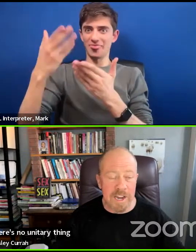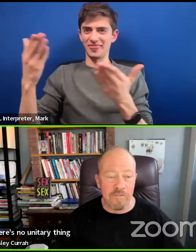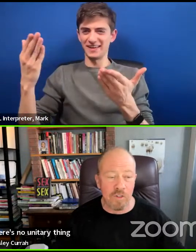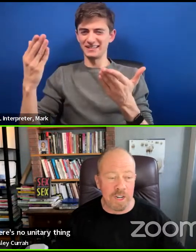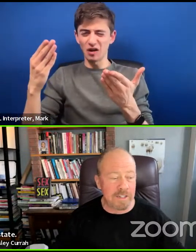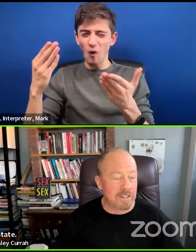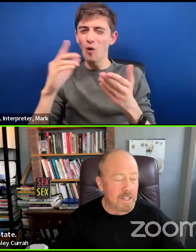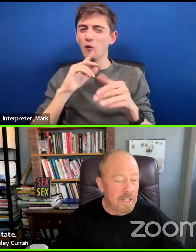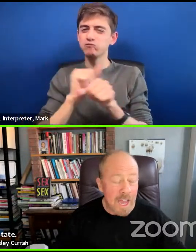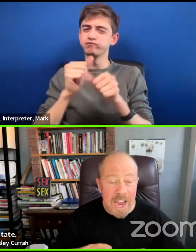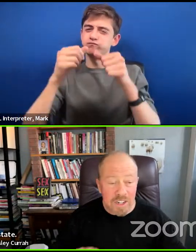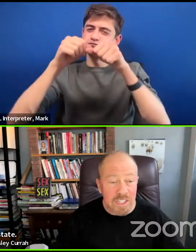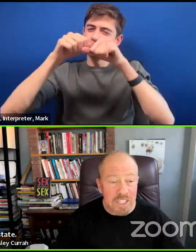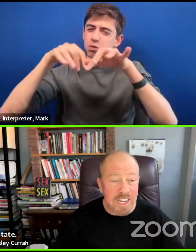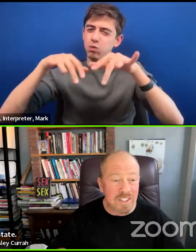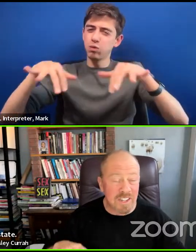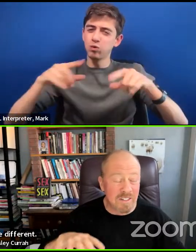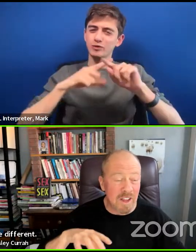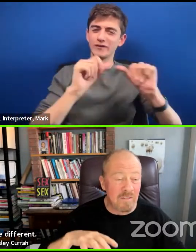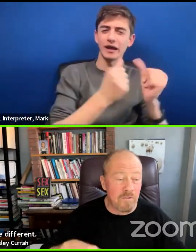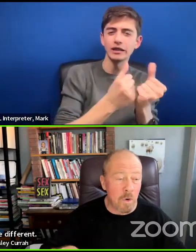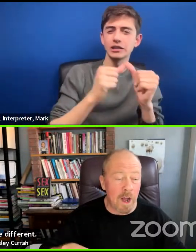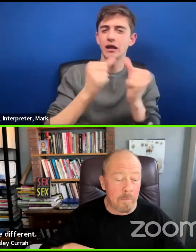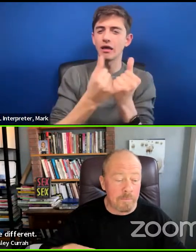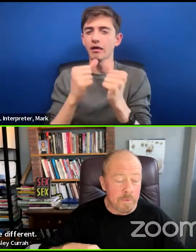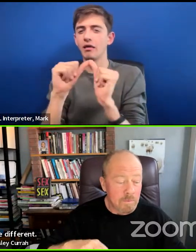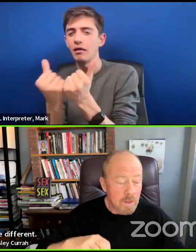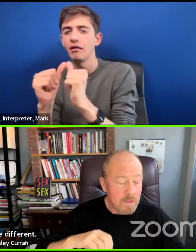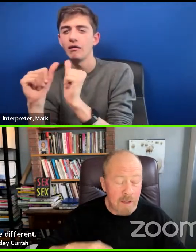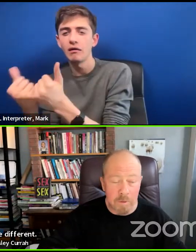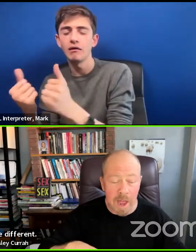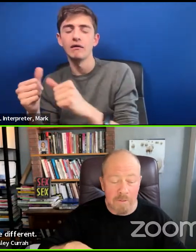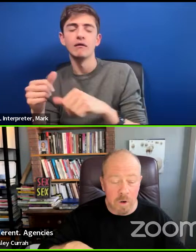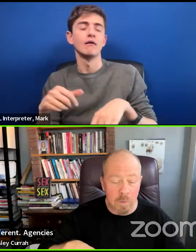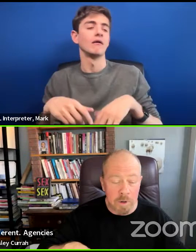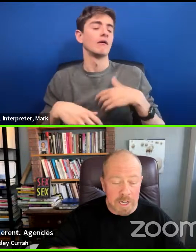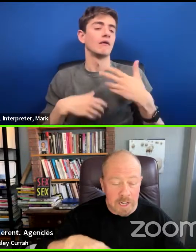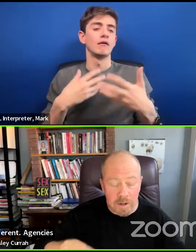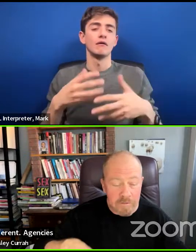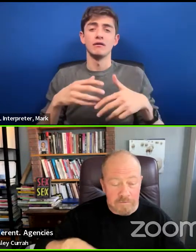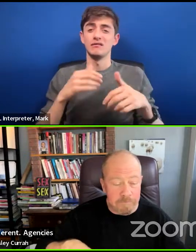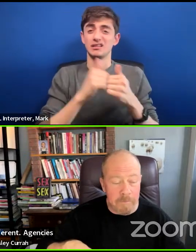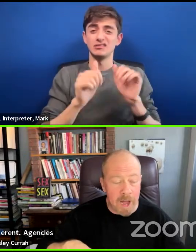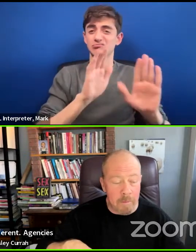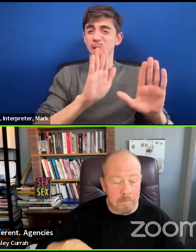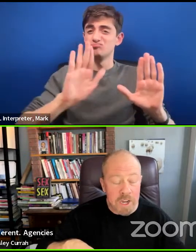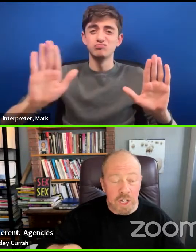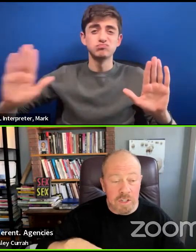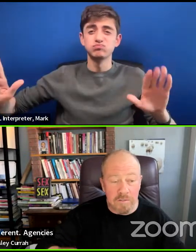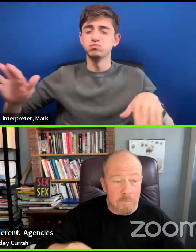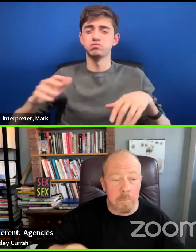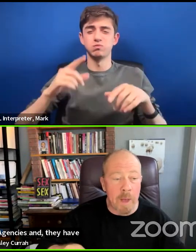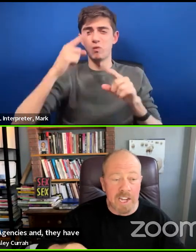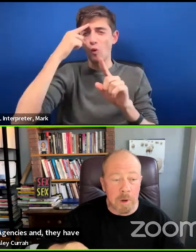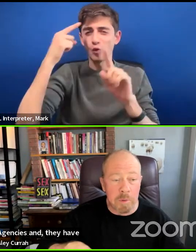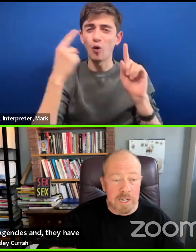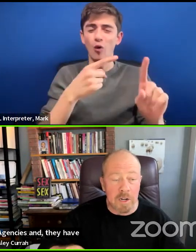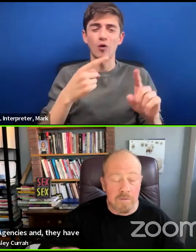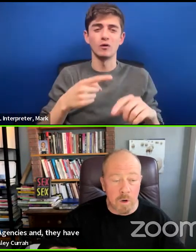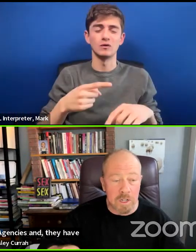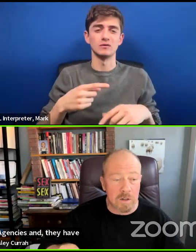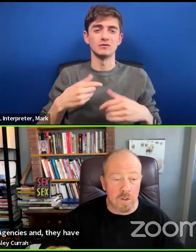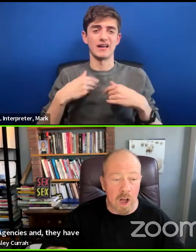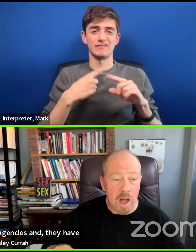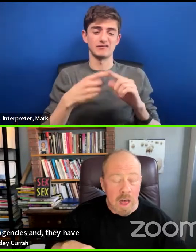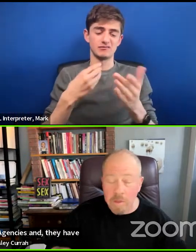all these different agencies that have had their own particular missions and are backed by